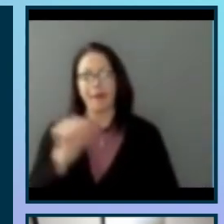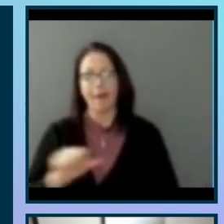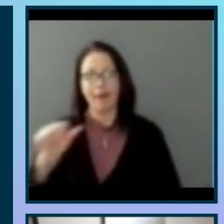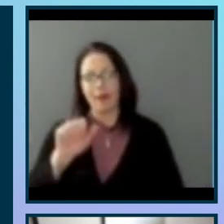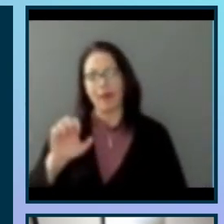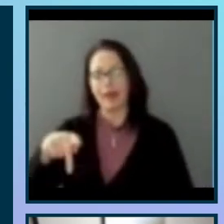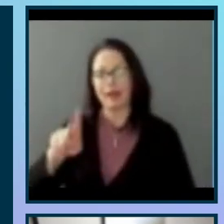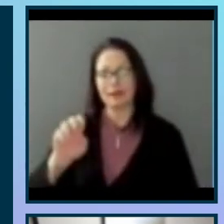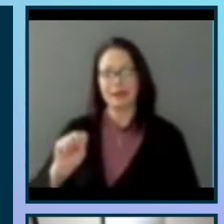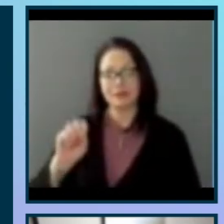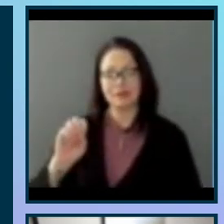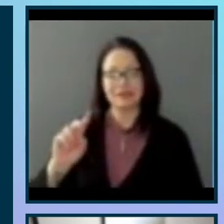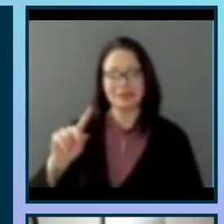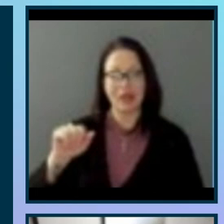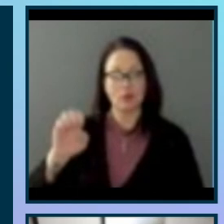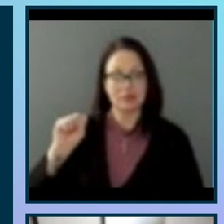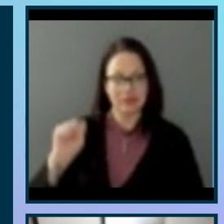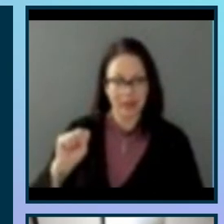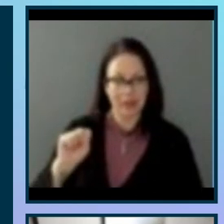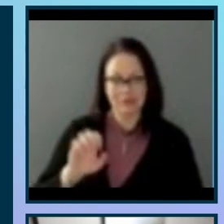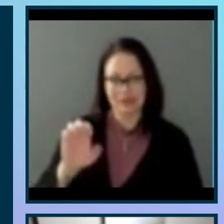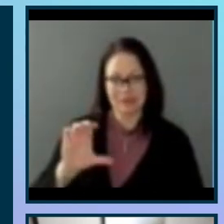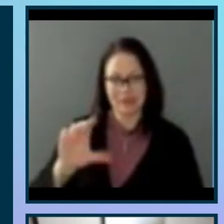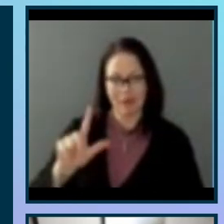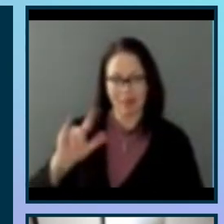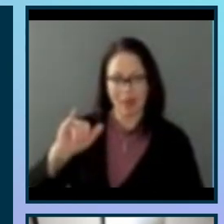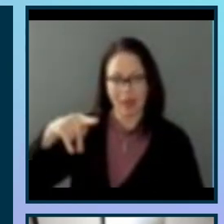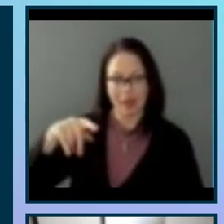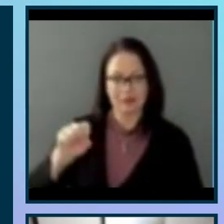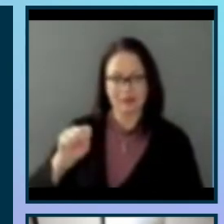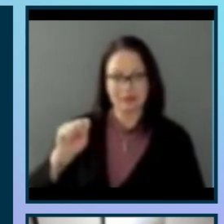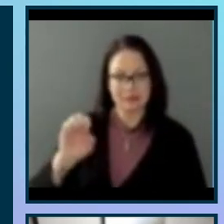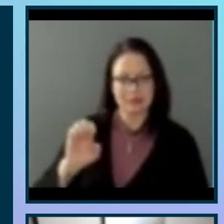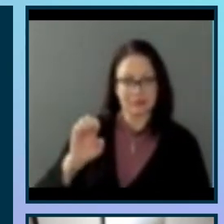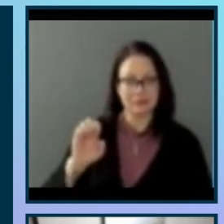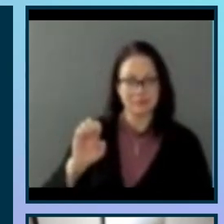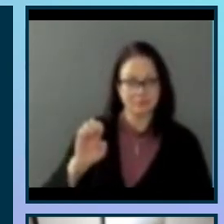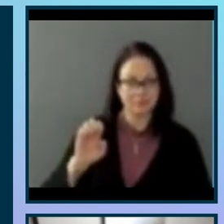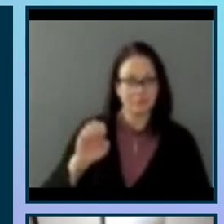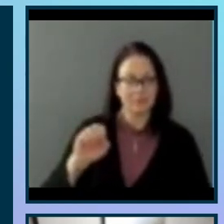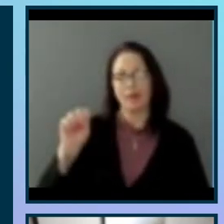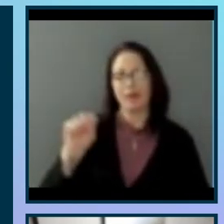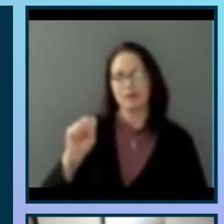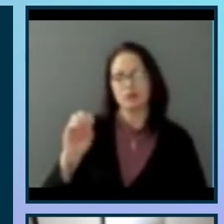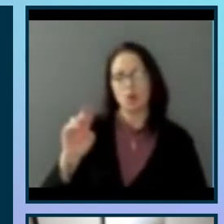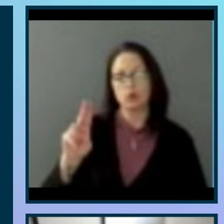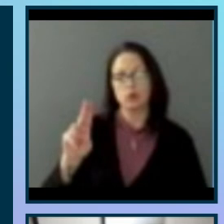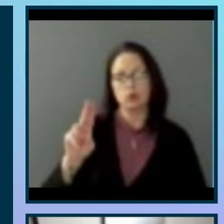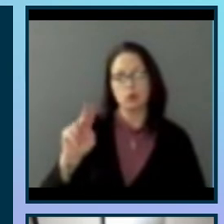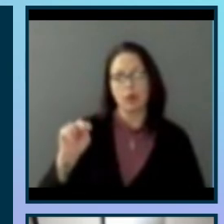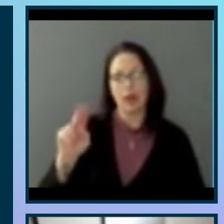Eclipse Soundscapes. That's E-C-L-I-P-S-E-S-O